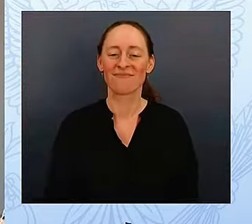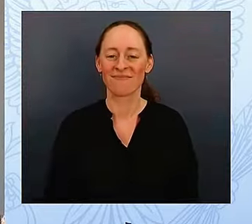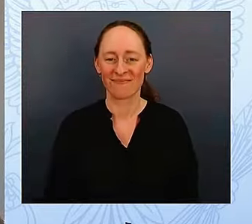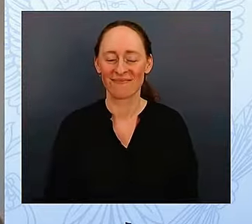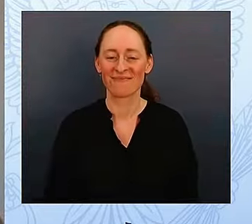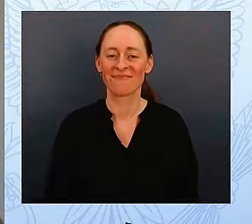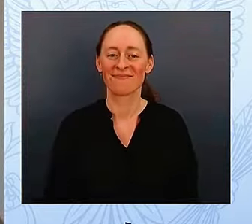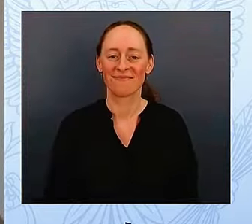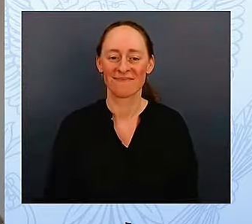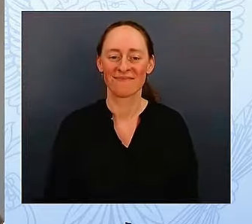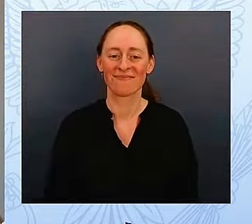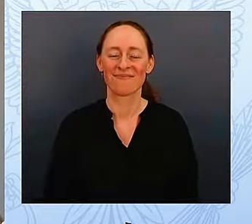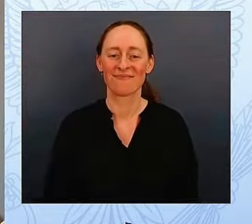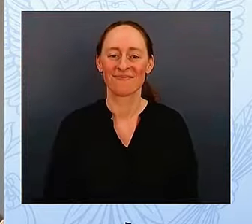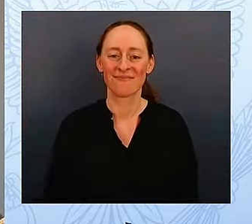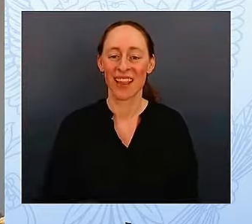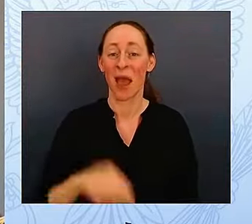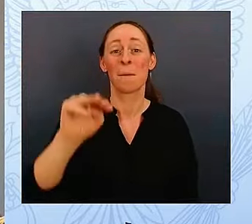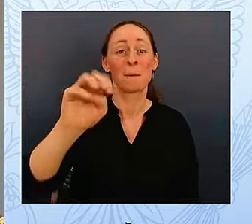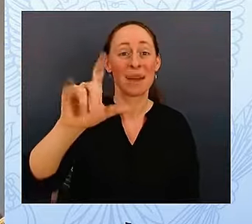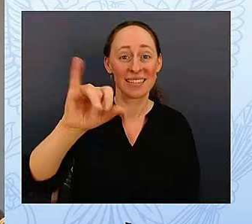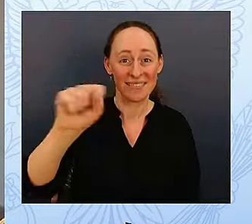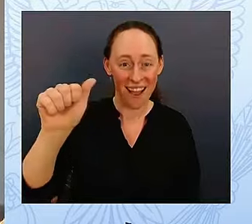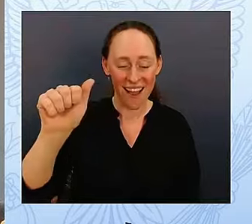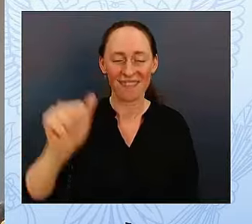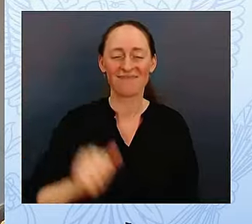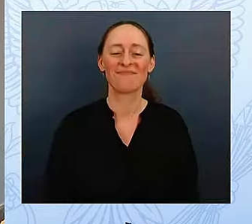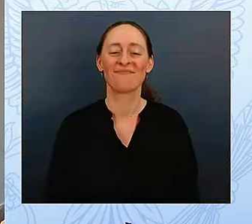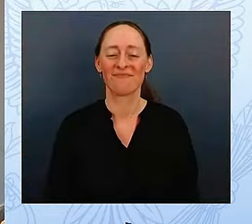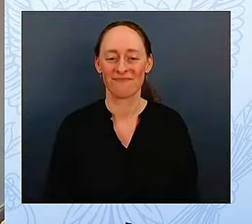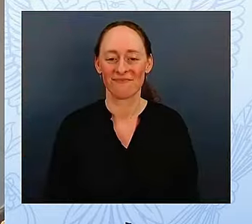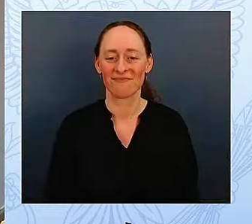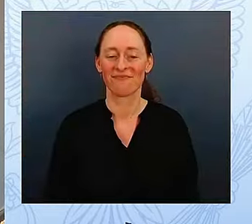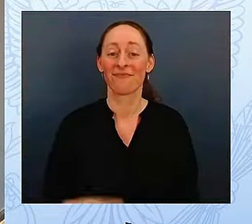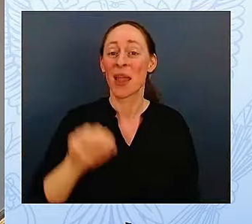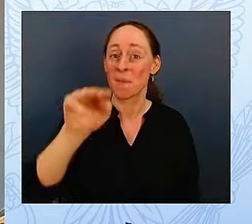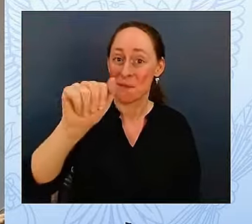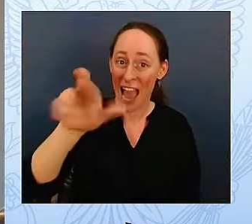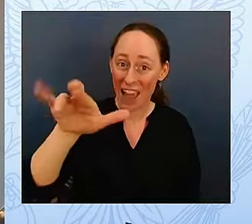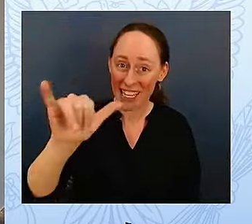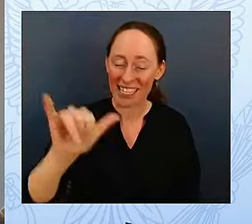Fitzgerald, Mary McCormick, Emily Proctor,